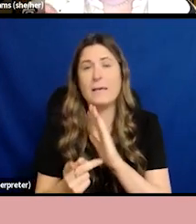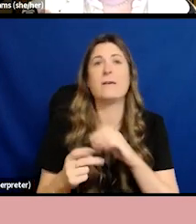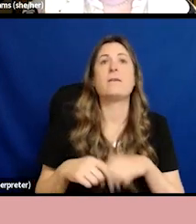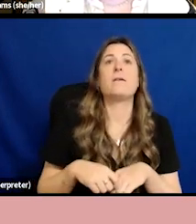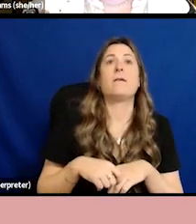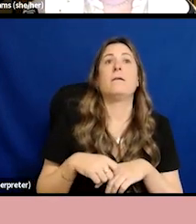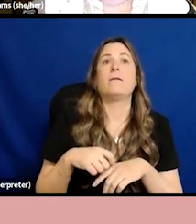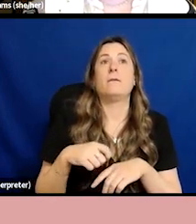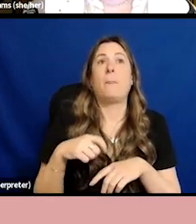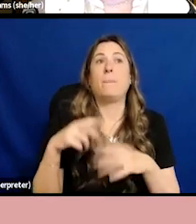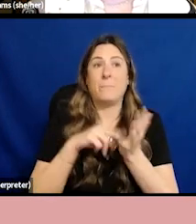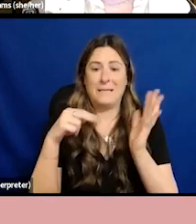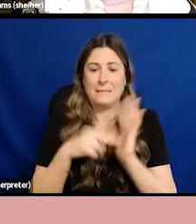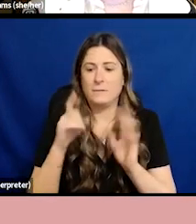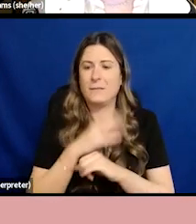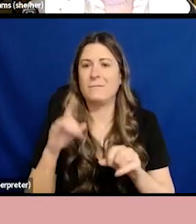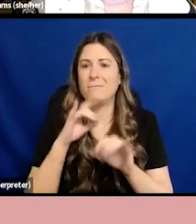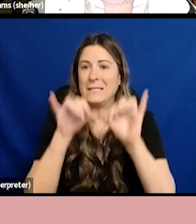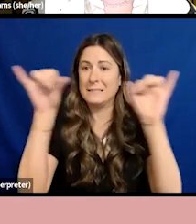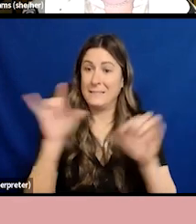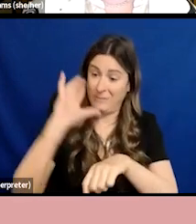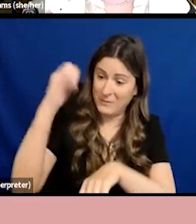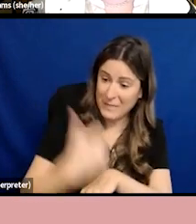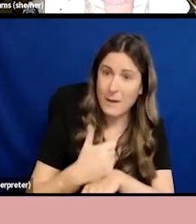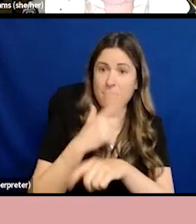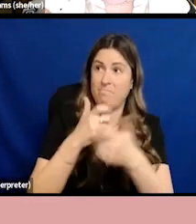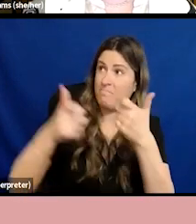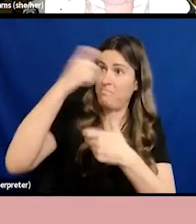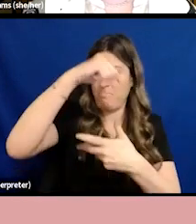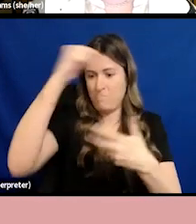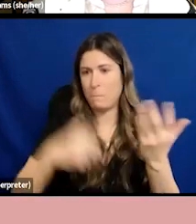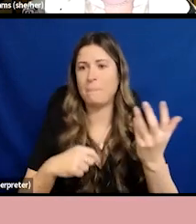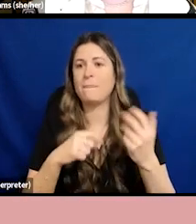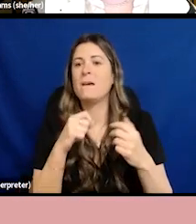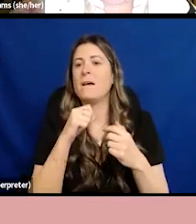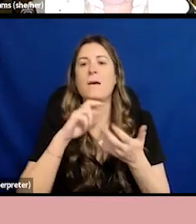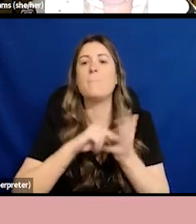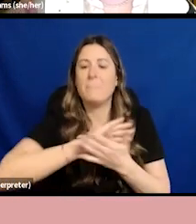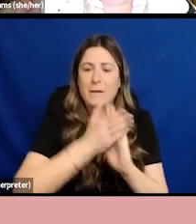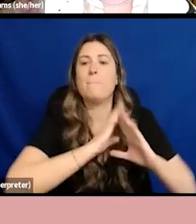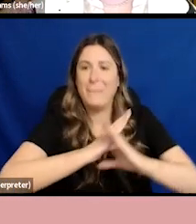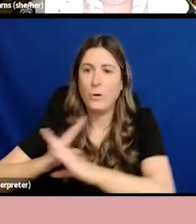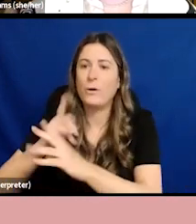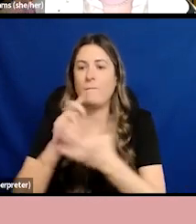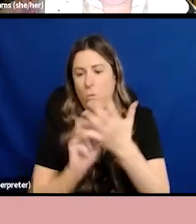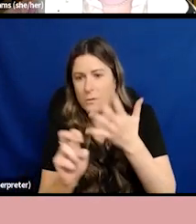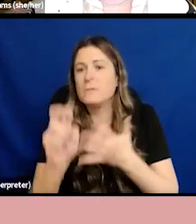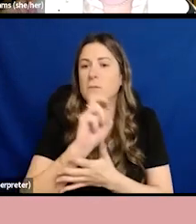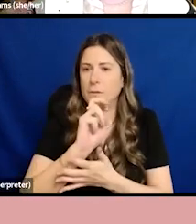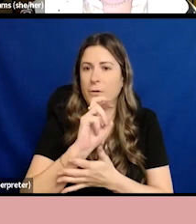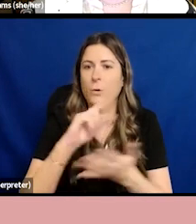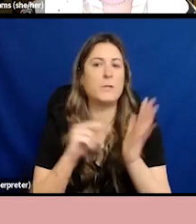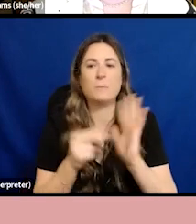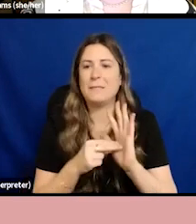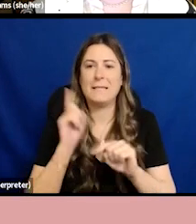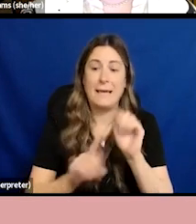out of positions of power when they have the opportunity, means and resources to make real, meaningful, meaningful long